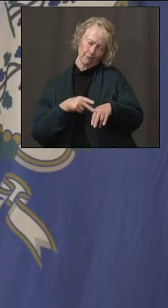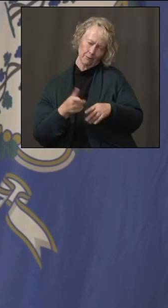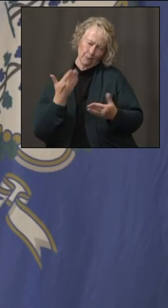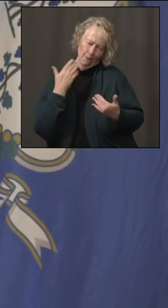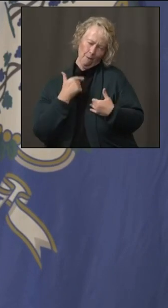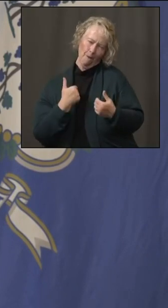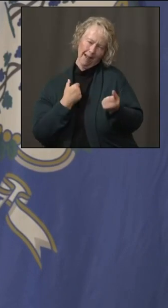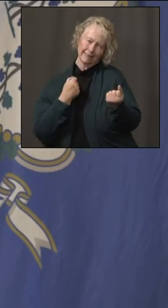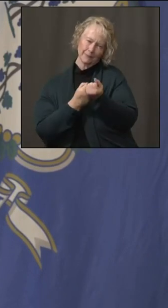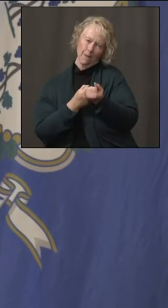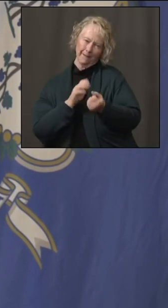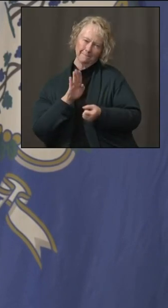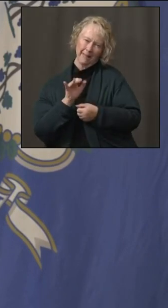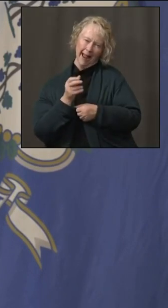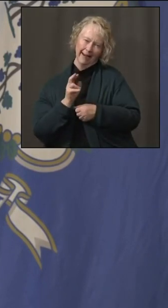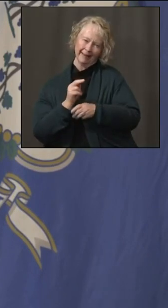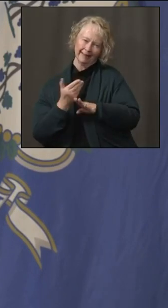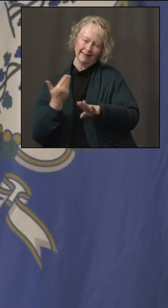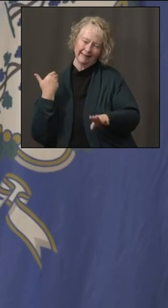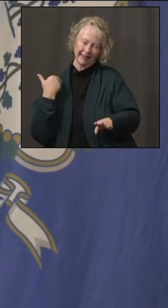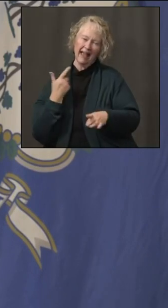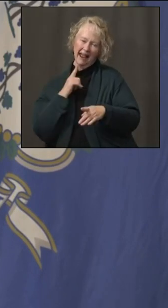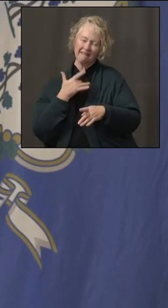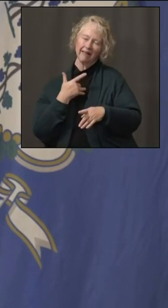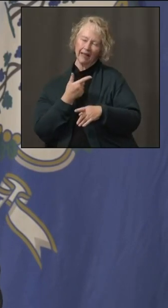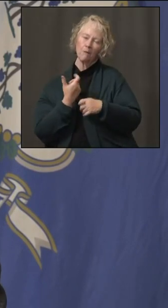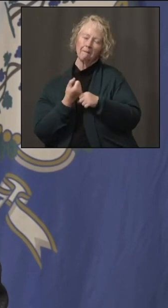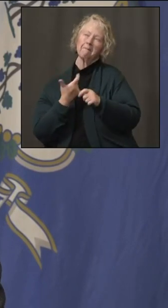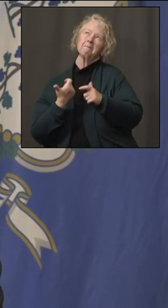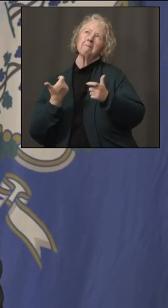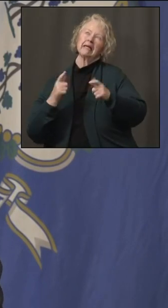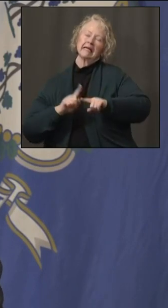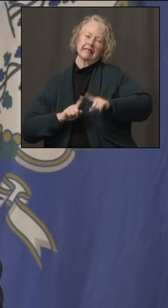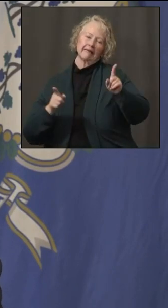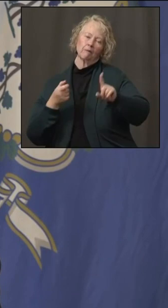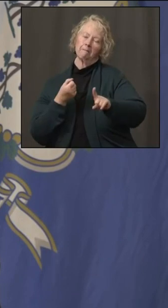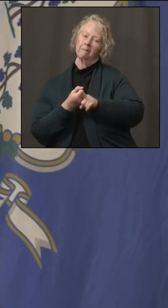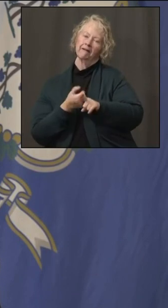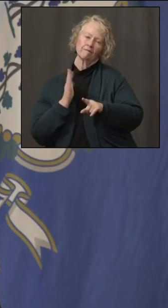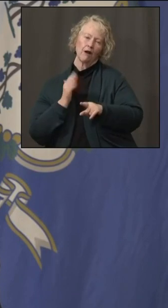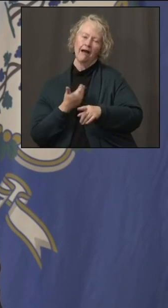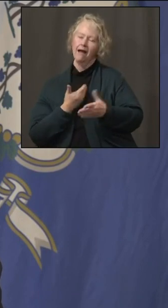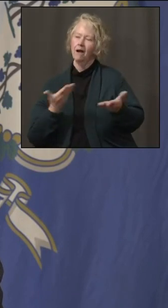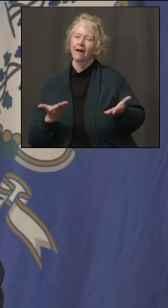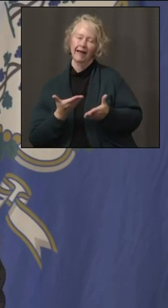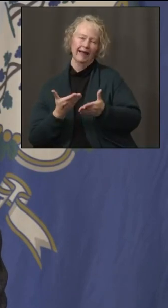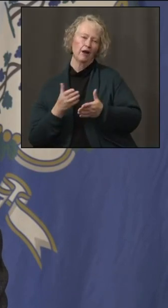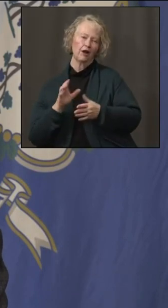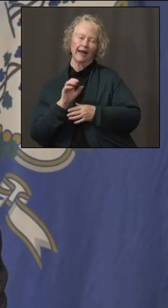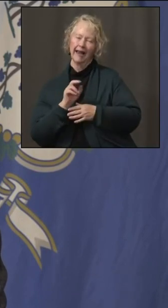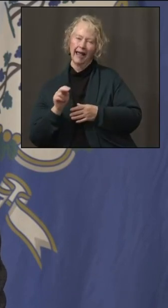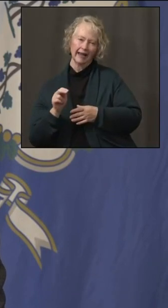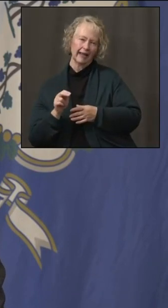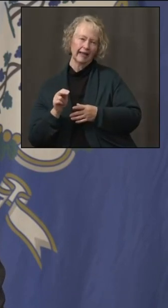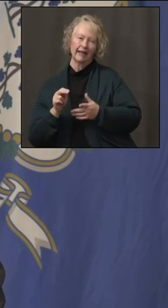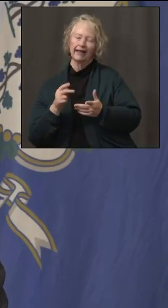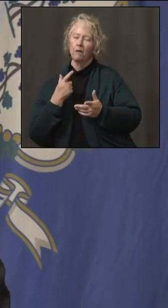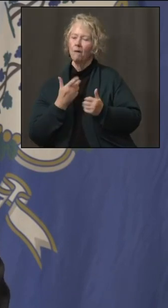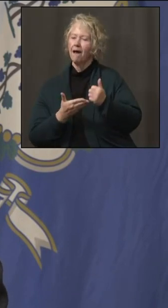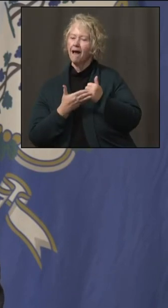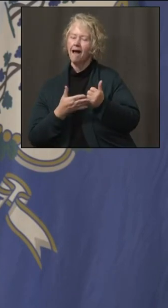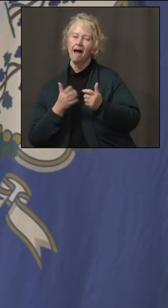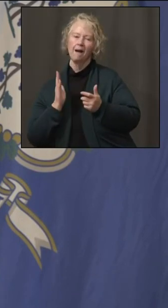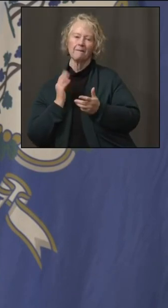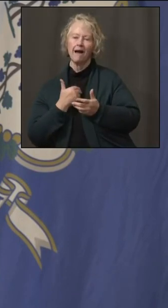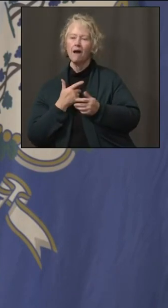Biden pretty early on, and I think he's going to make a big difference for our state. When it comes to state and local aid that allows all of our states